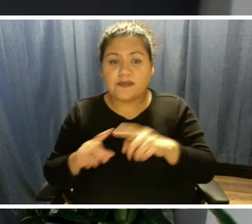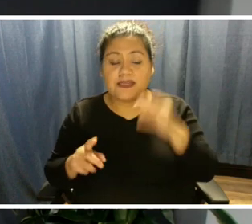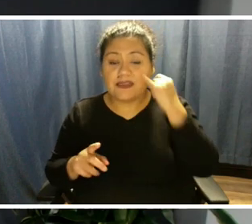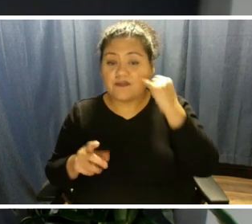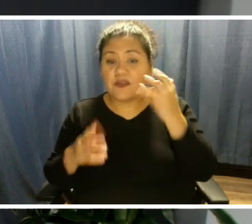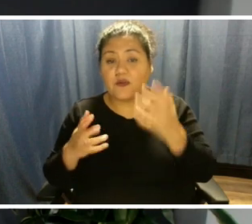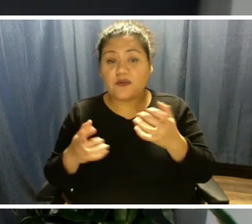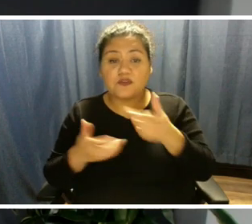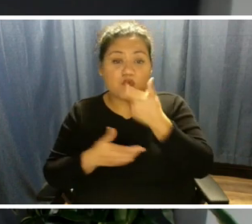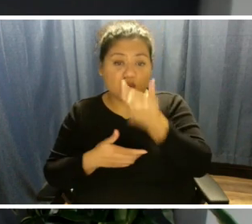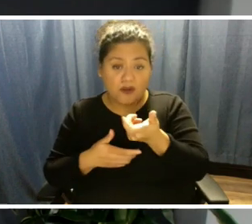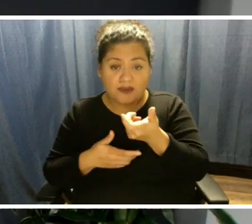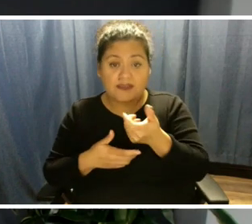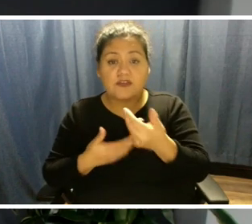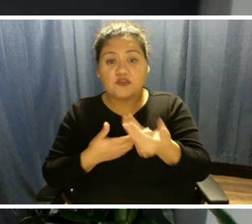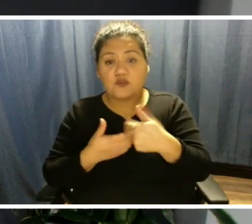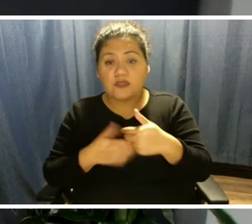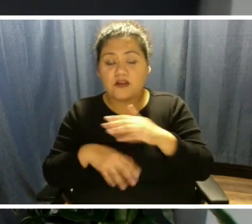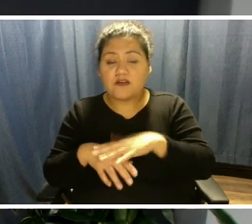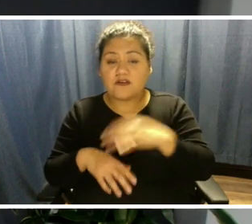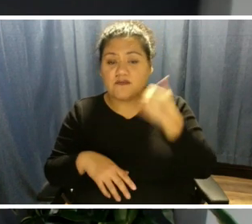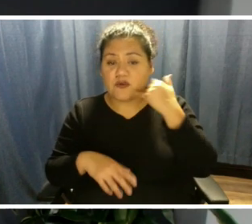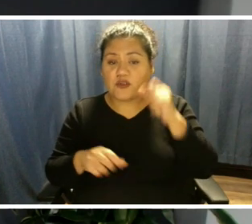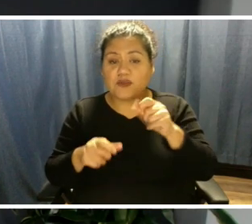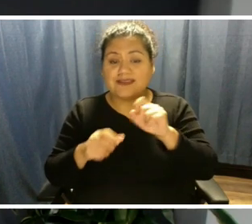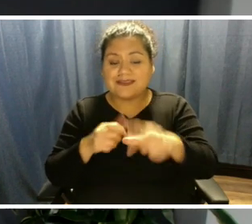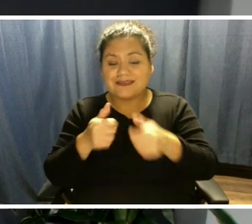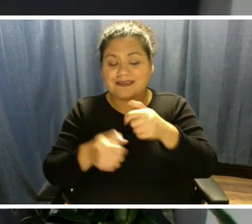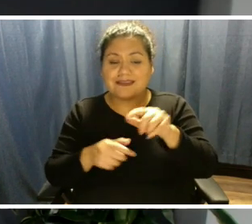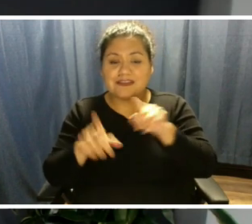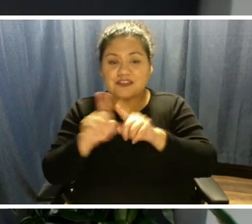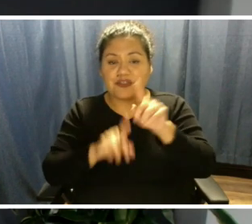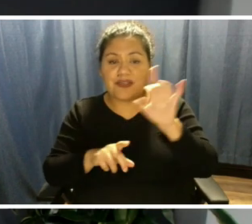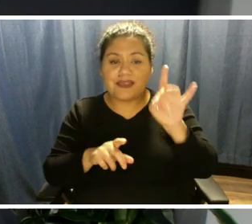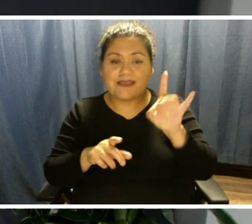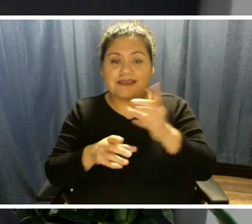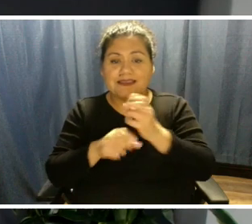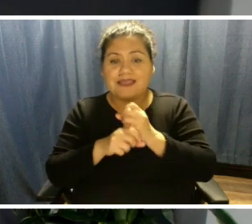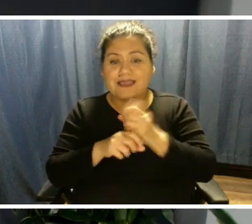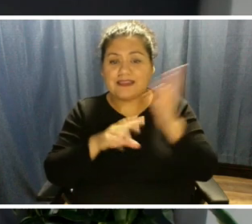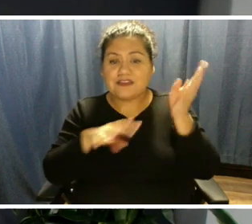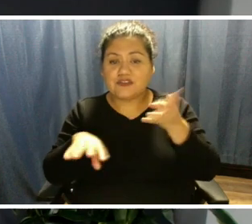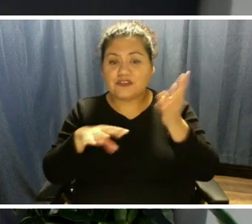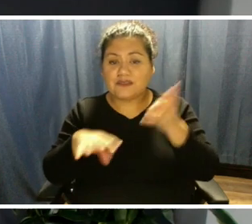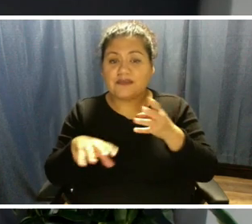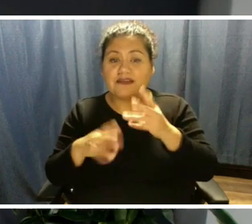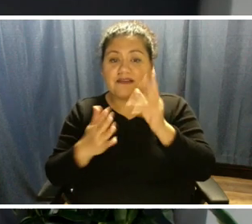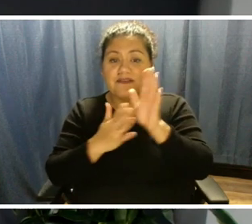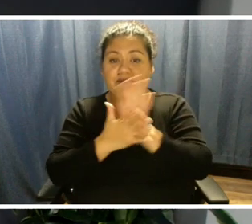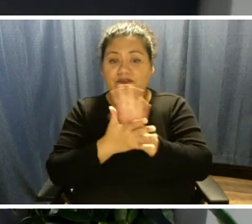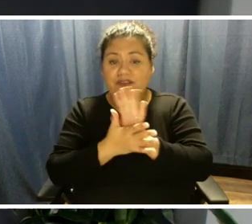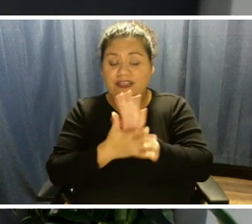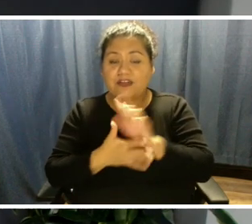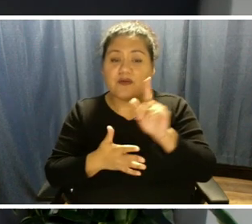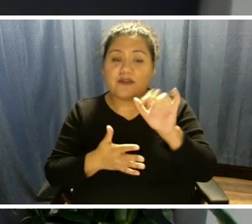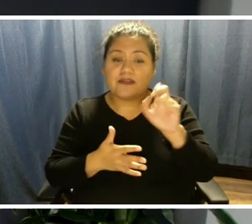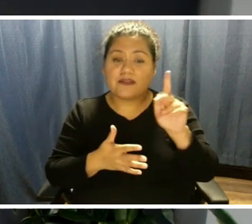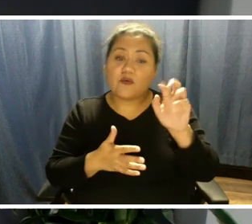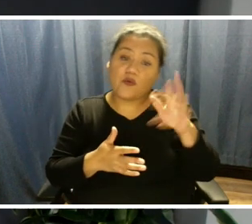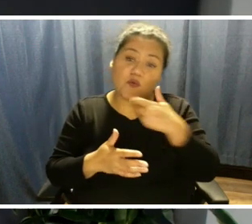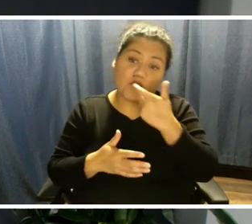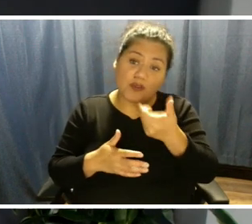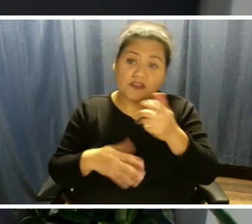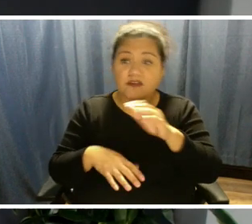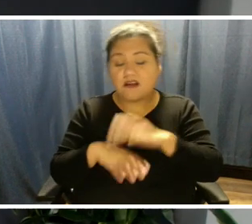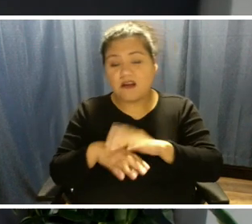watch and you're joining us on your cell phone, you can text star eight to receive the streaming video link, or you can also watch it on our